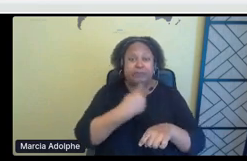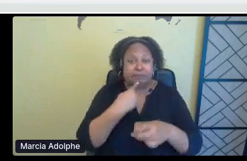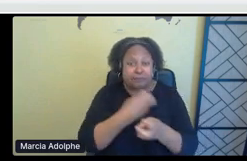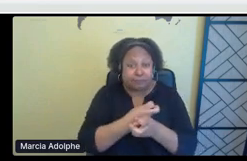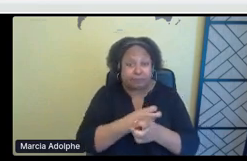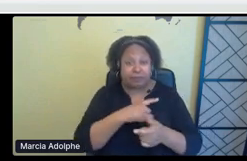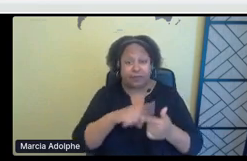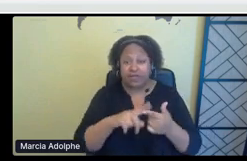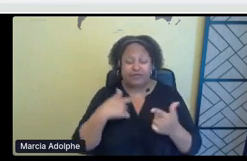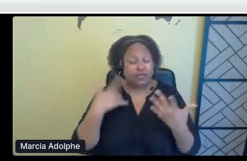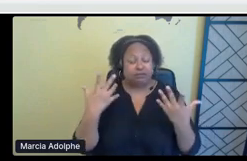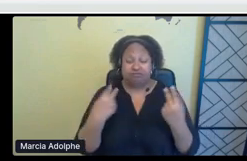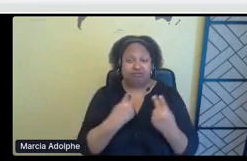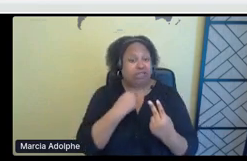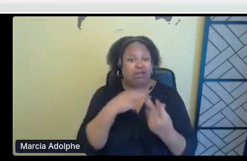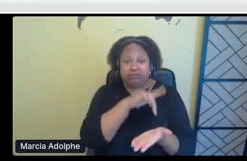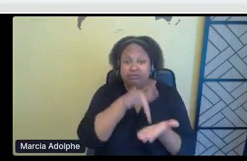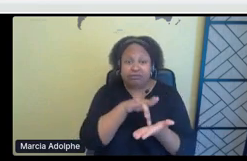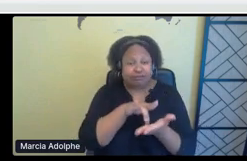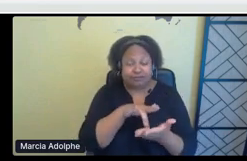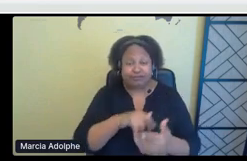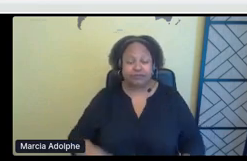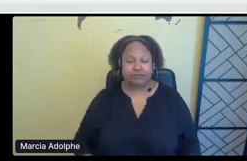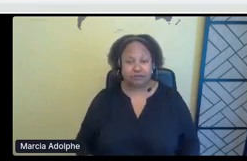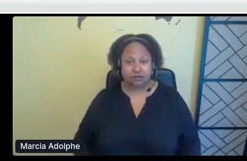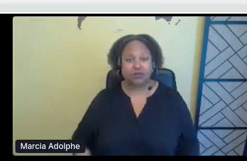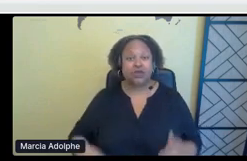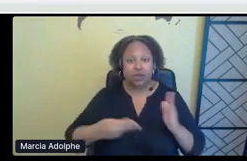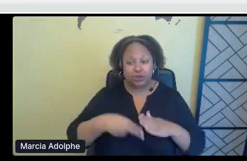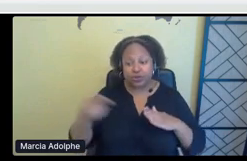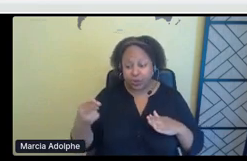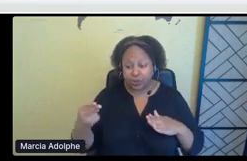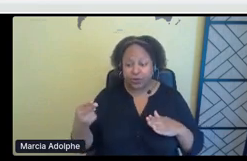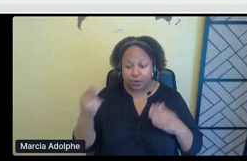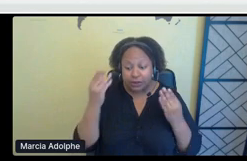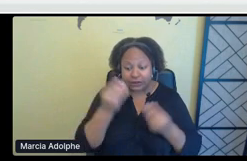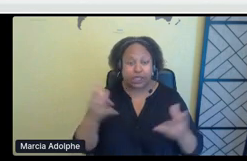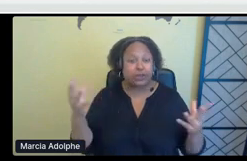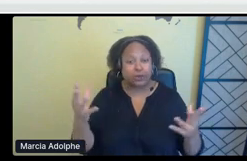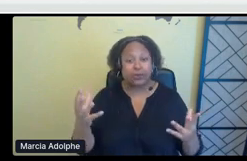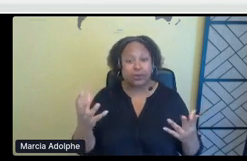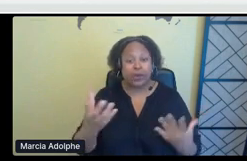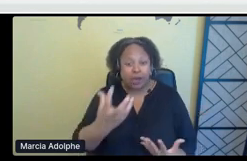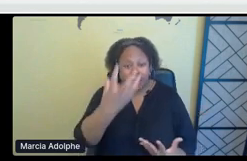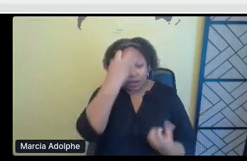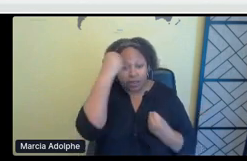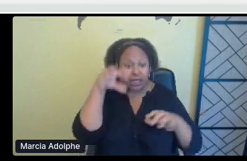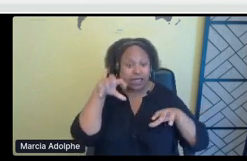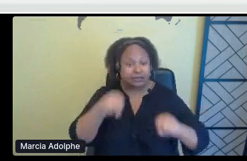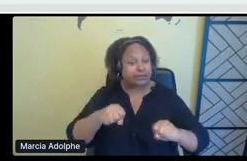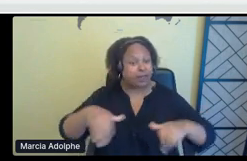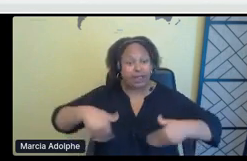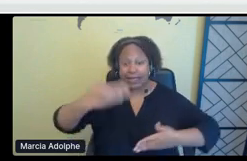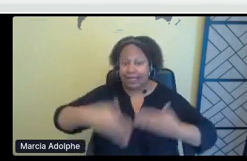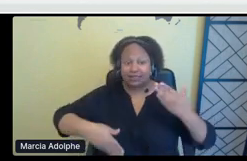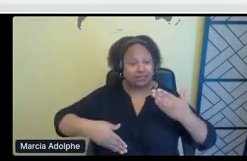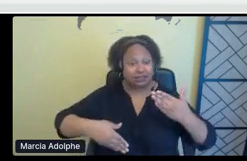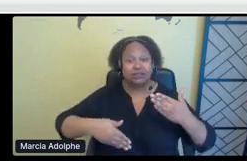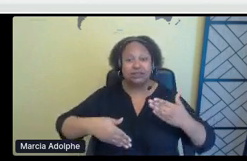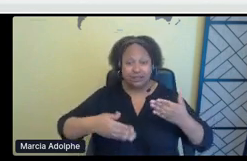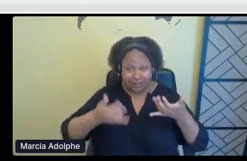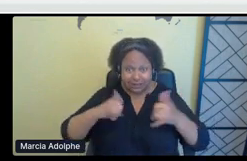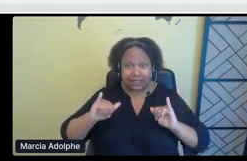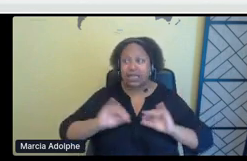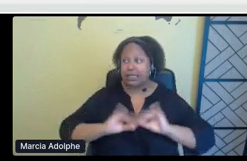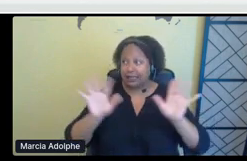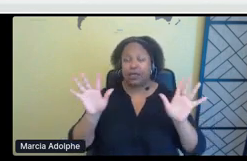So the truth today too, is what I wanted to say is colonize colonization has not ended. Um, I think it's very apparent that we live in a